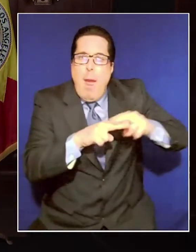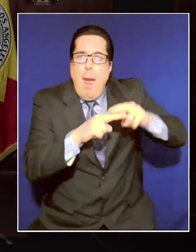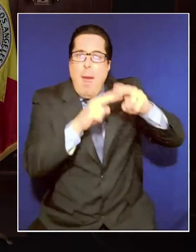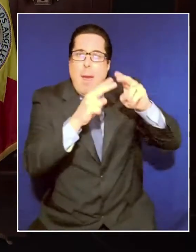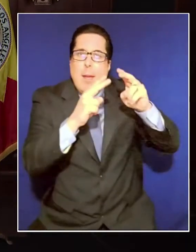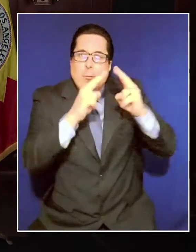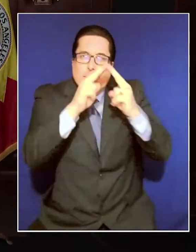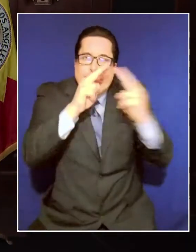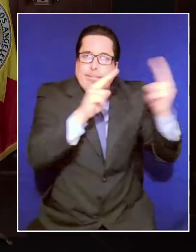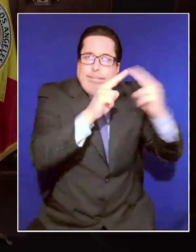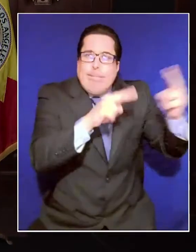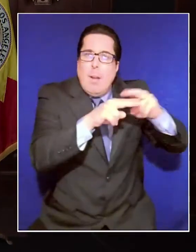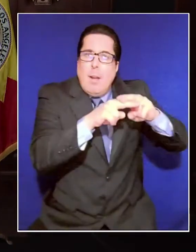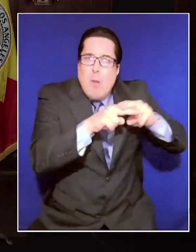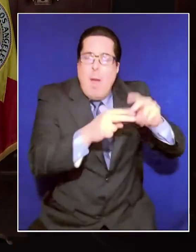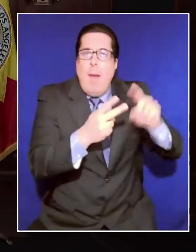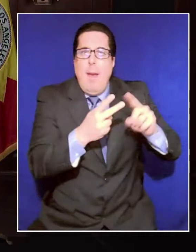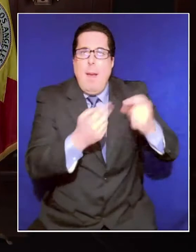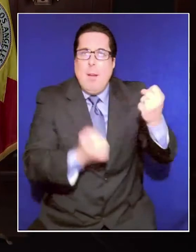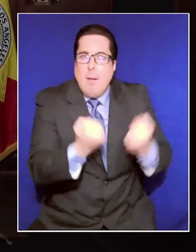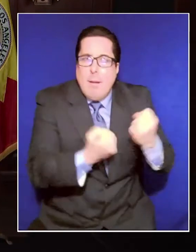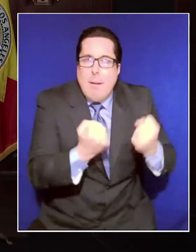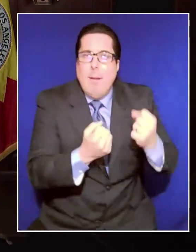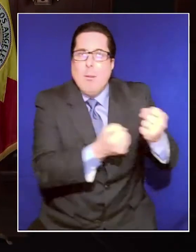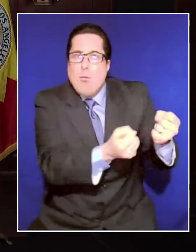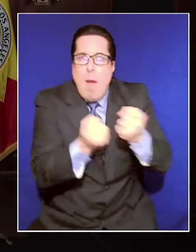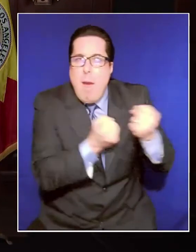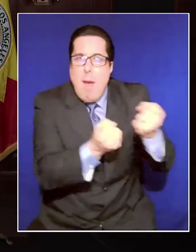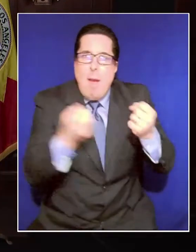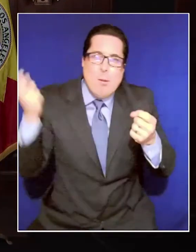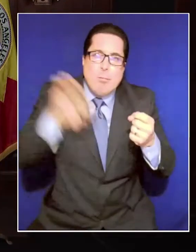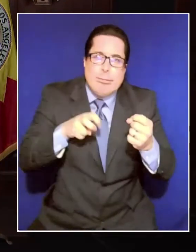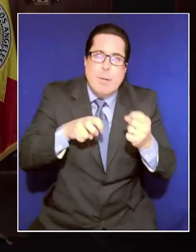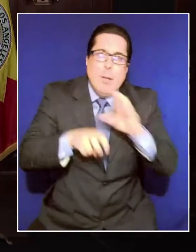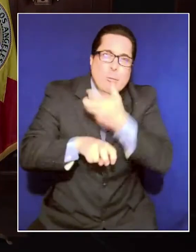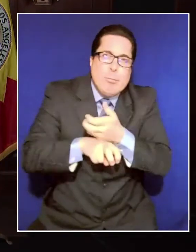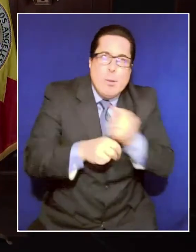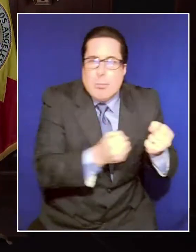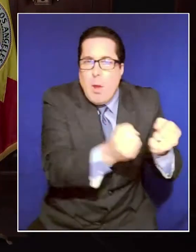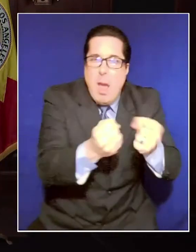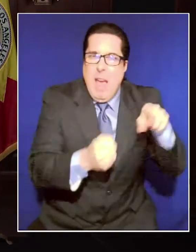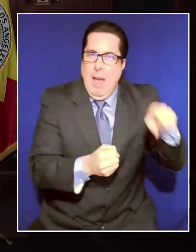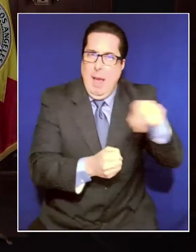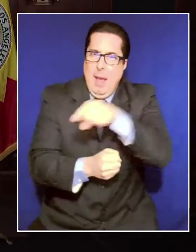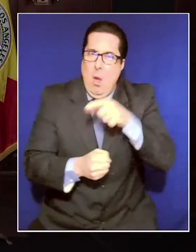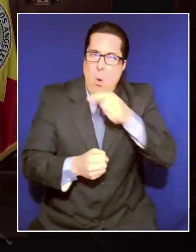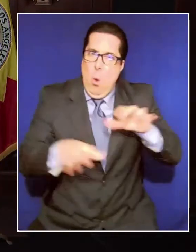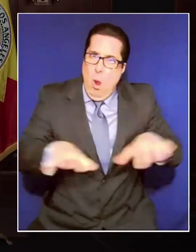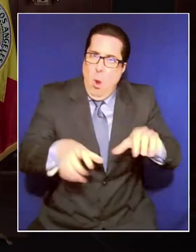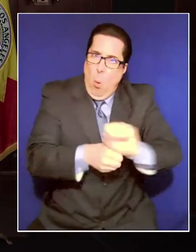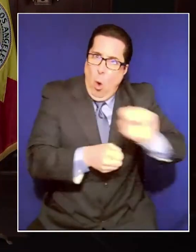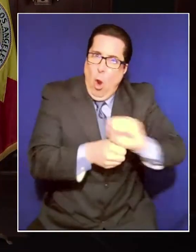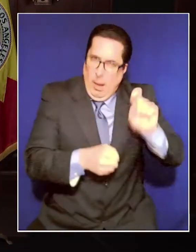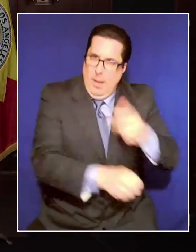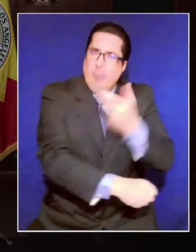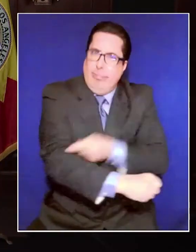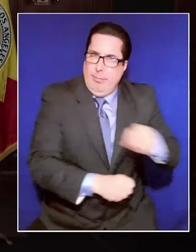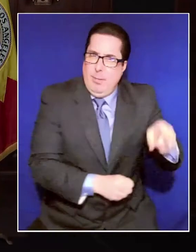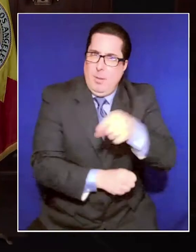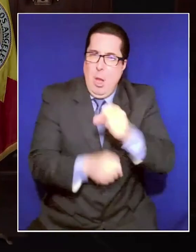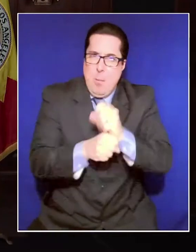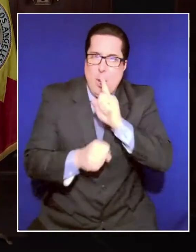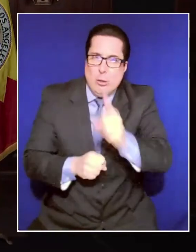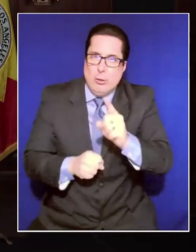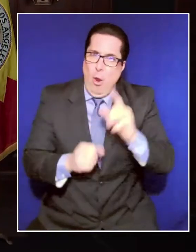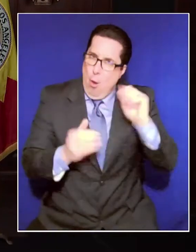to know we are fighting for vaccines for you too. But we can only get those new groups vaccinated, not to sound like a broken record,